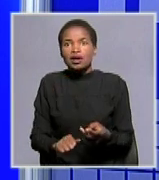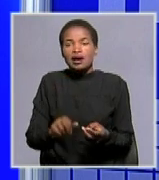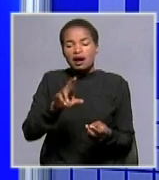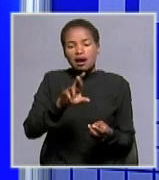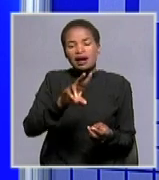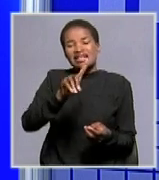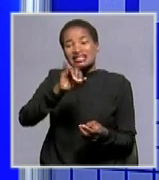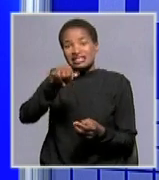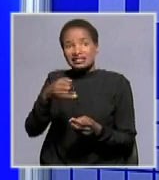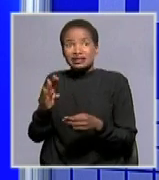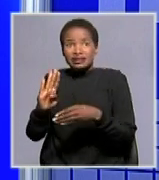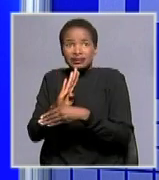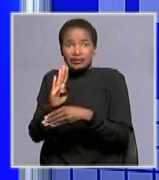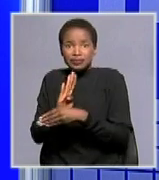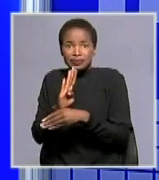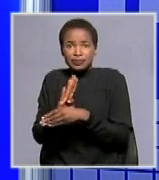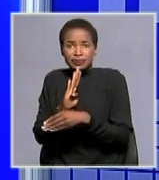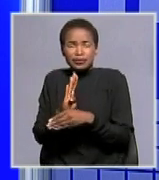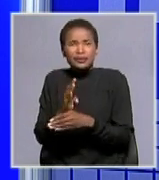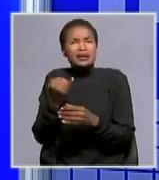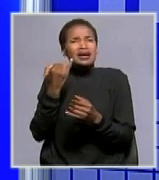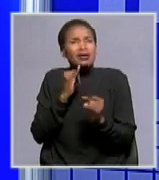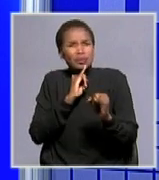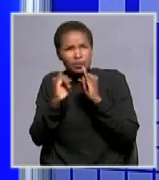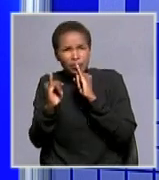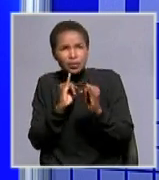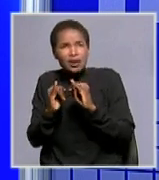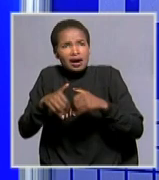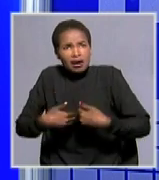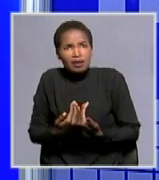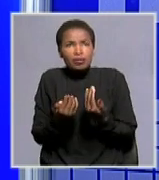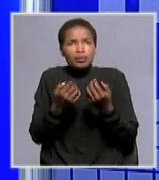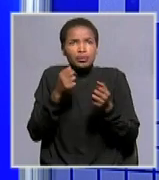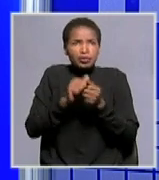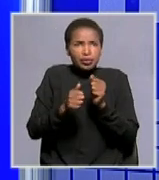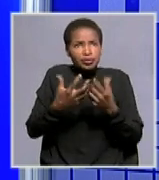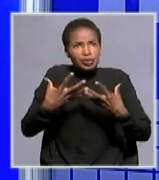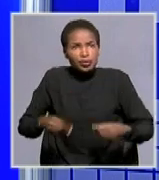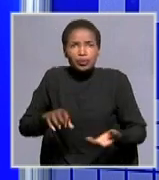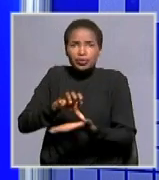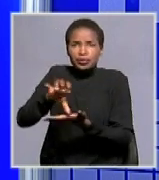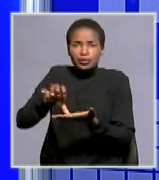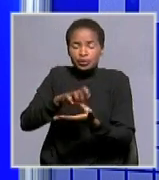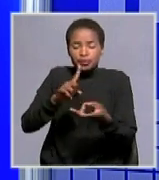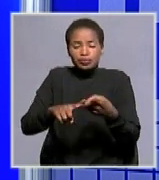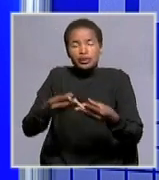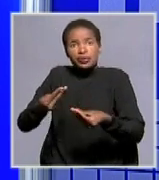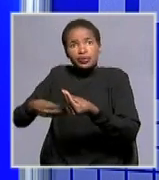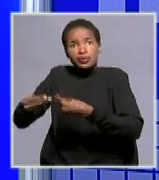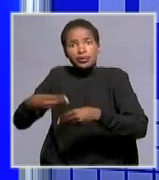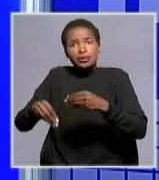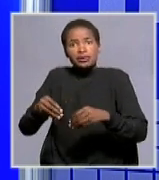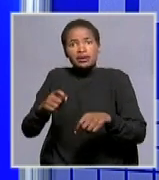consulting services to share their views and findings on solid waste management and the economy during a public held